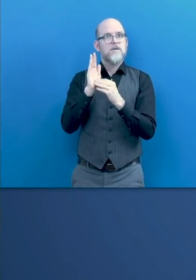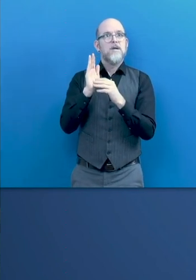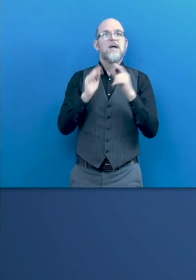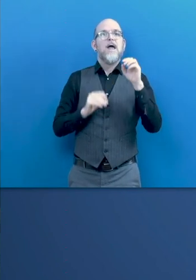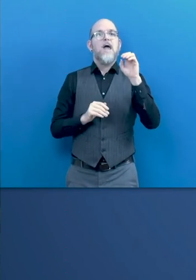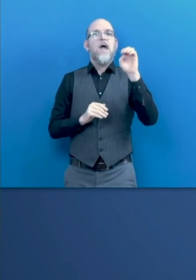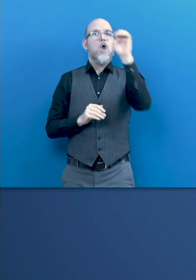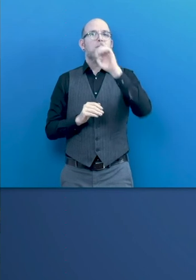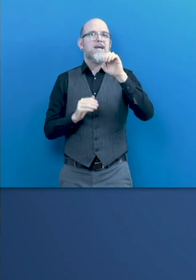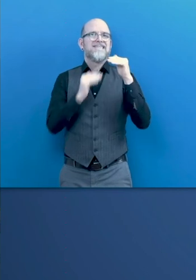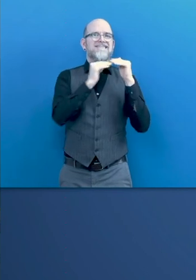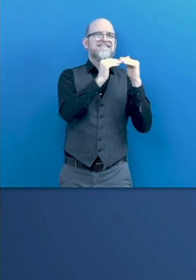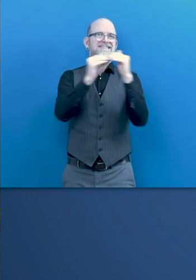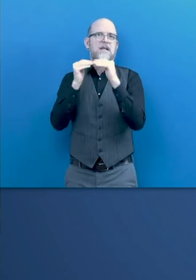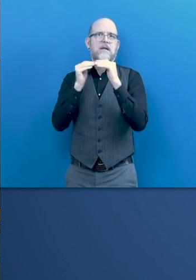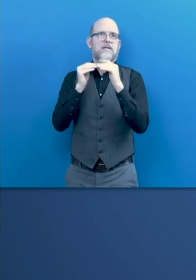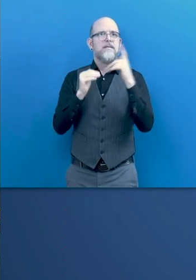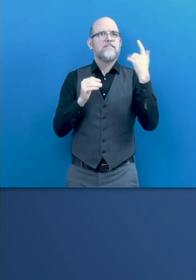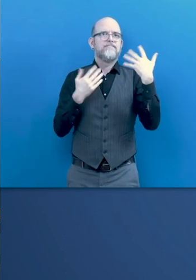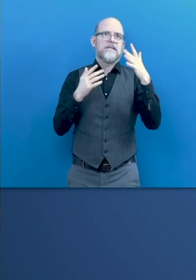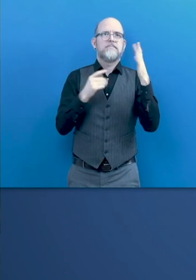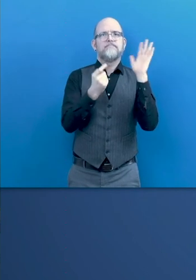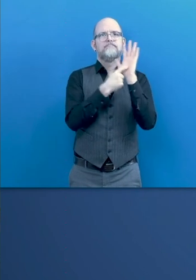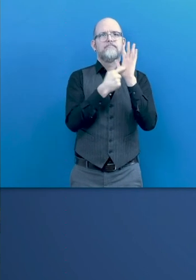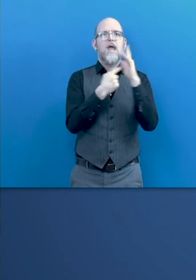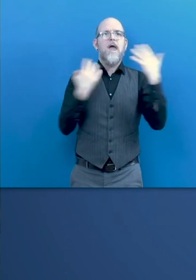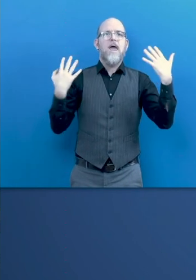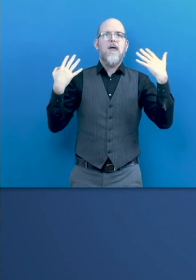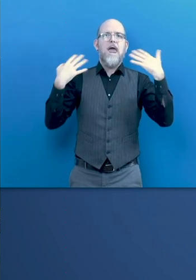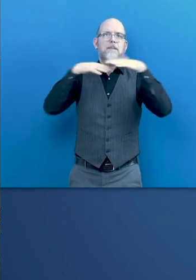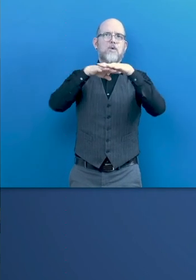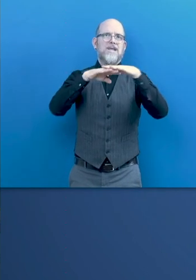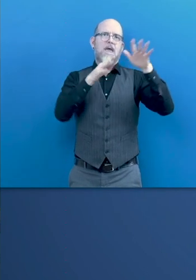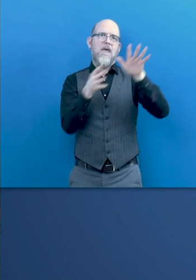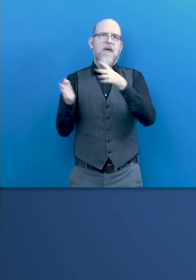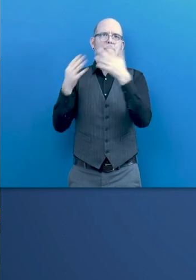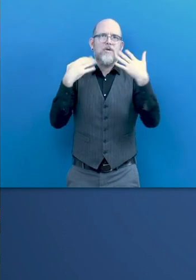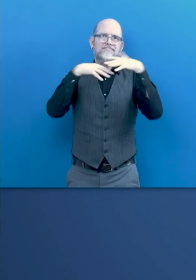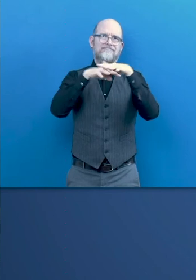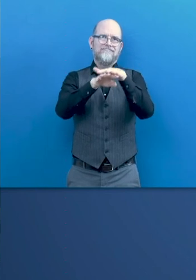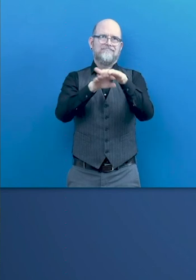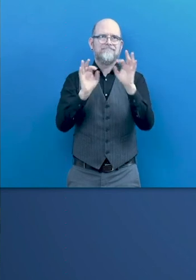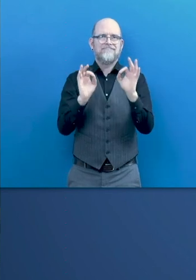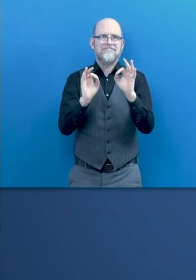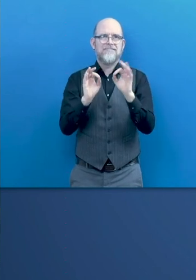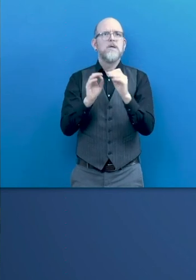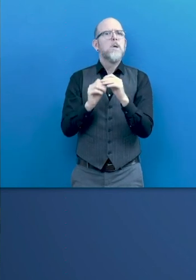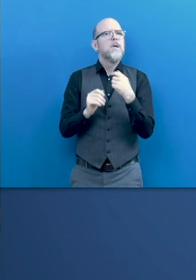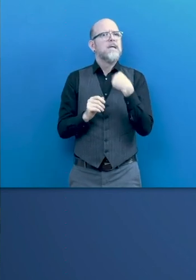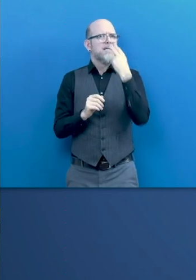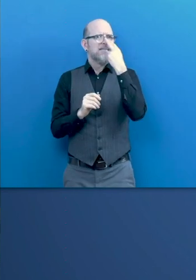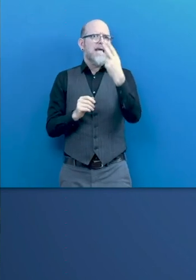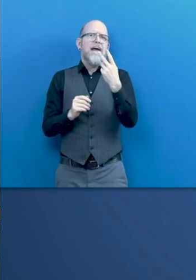one thing to say to make your website or your Internet accessible. But as Carlos will tell us all to actually do it and put it in place in your